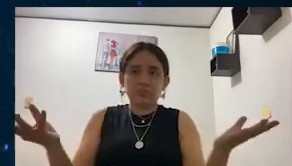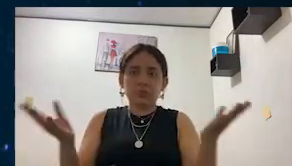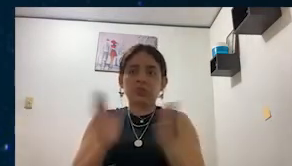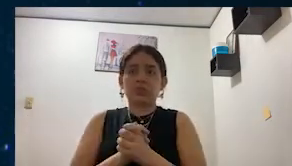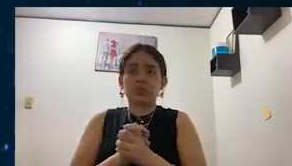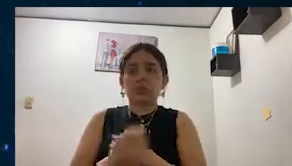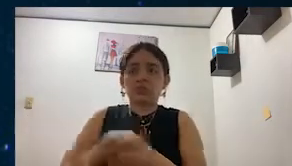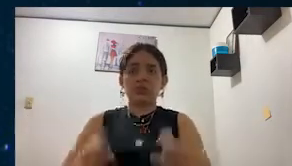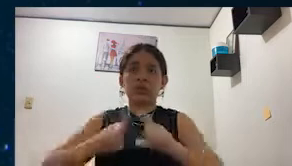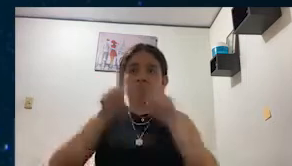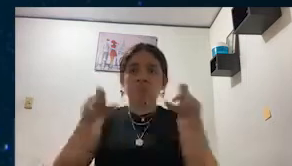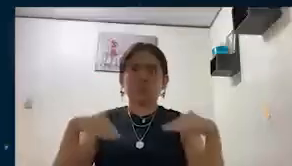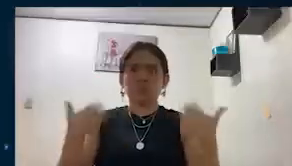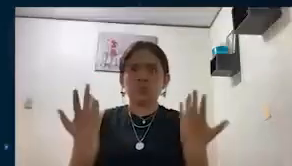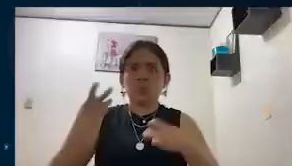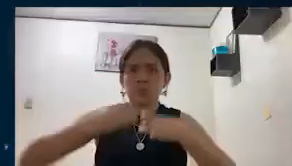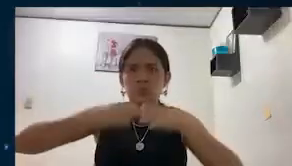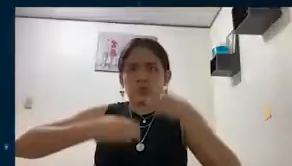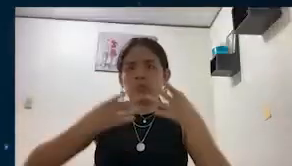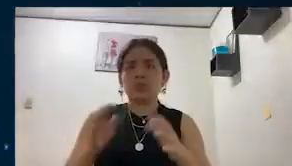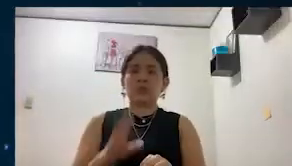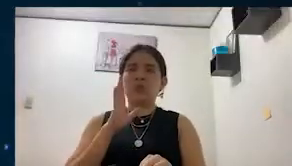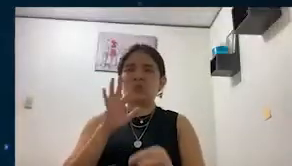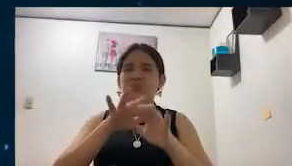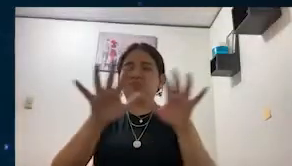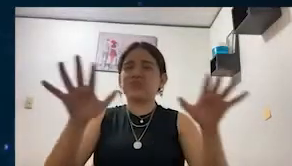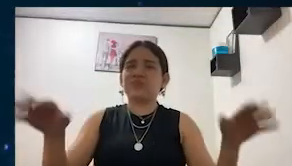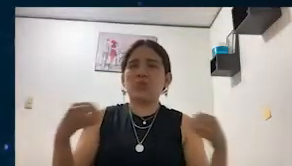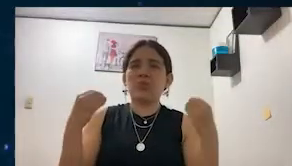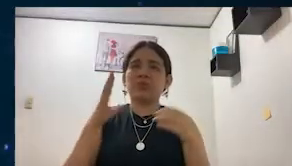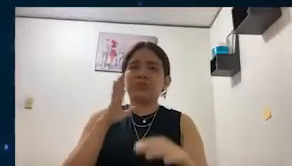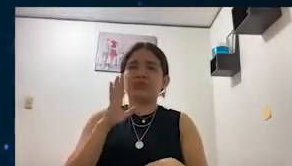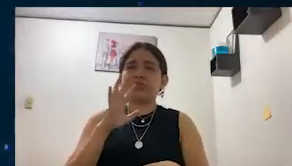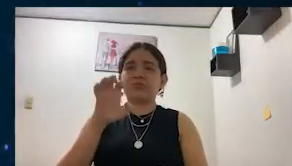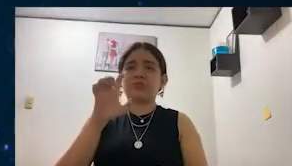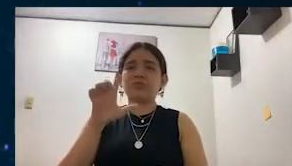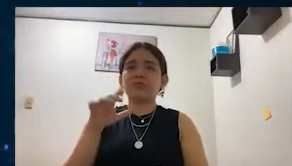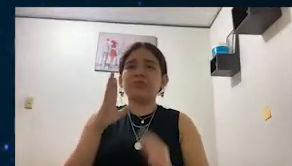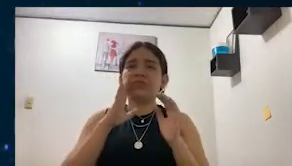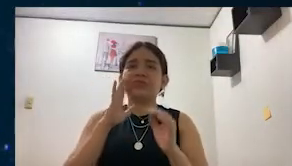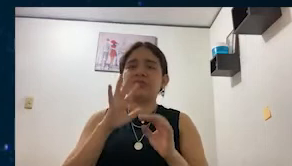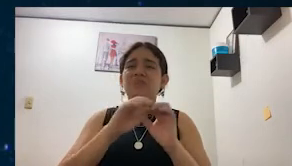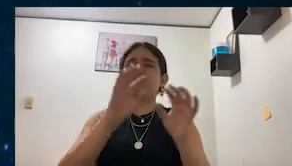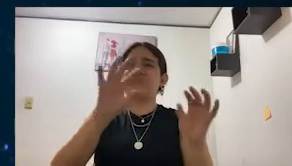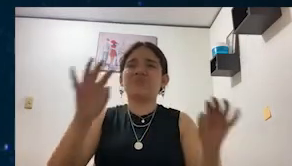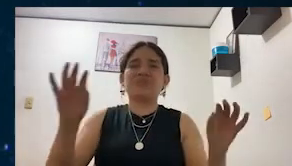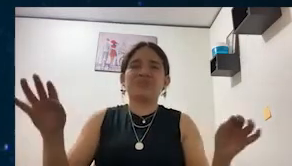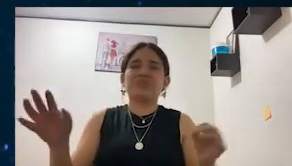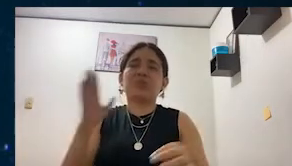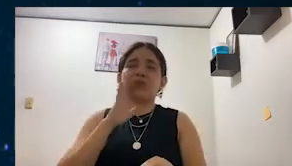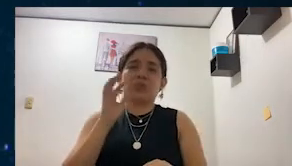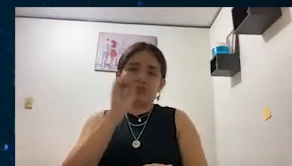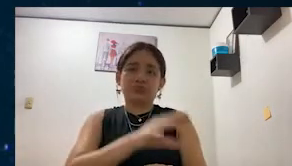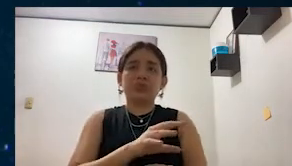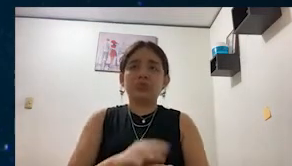pavement reconstruction. It has also been used as aggregate in granola sub-bases, lean concrete, and in new concrete as a